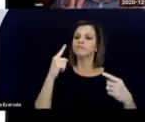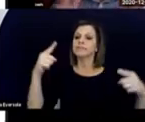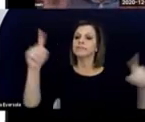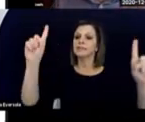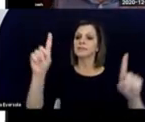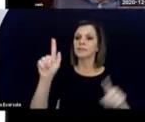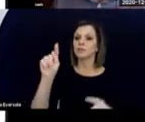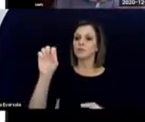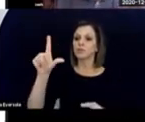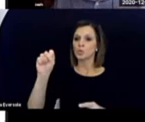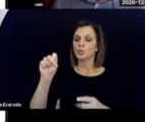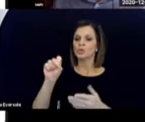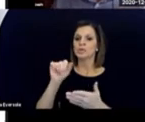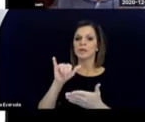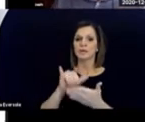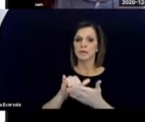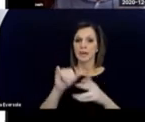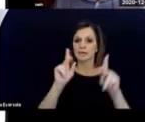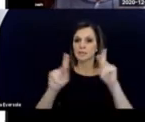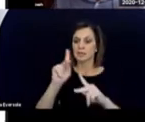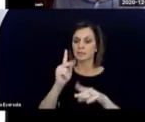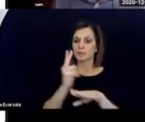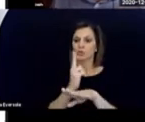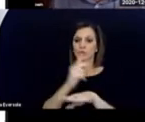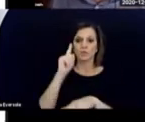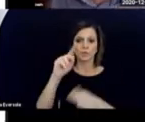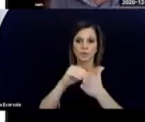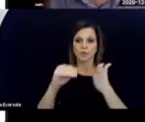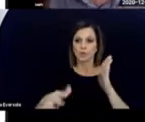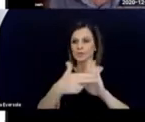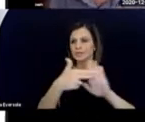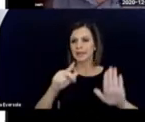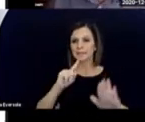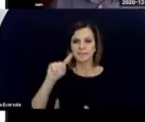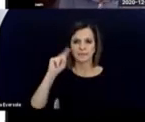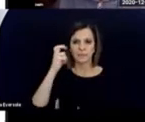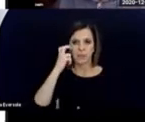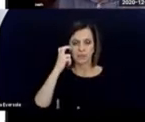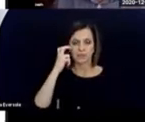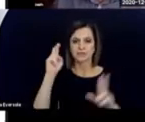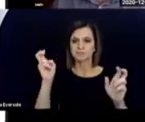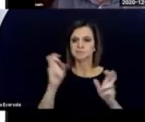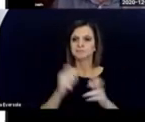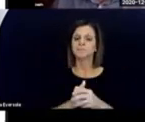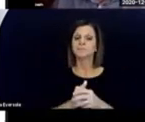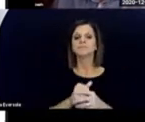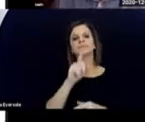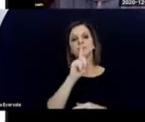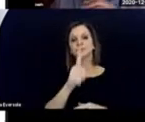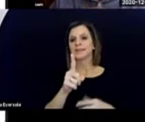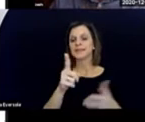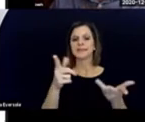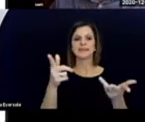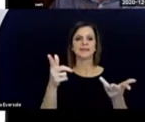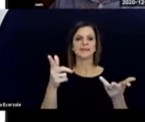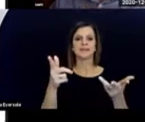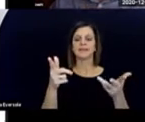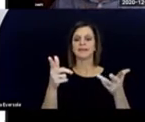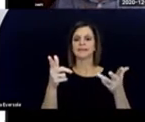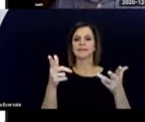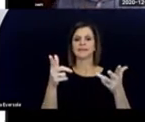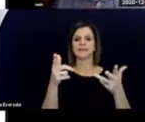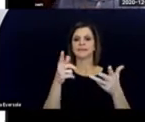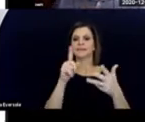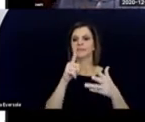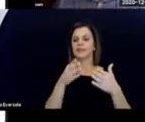that people use with students labeled deafblind. It's obviously a very wide